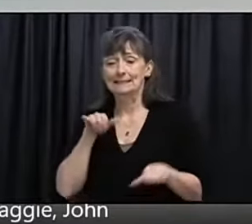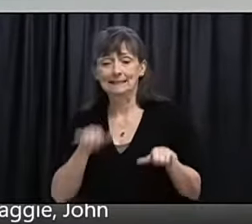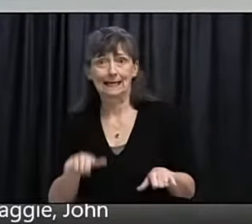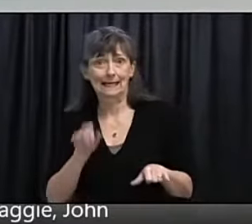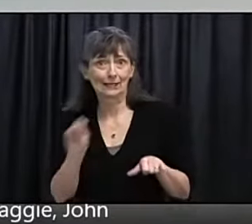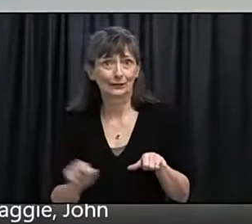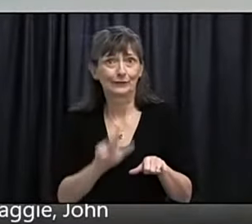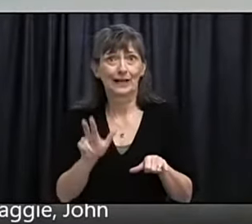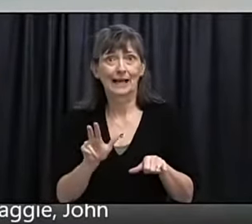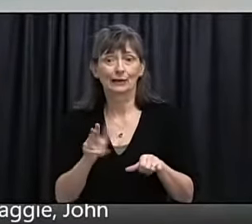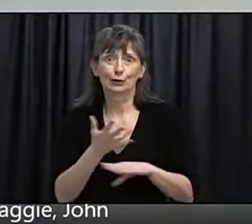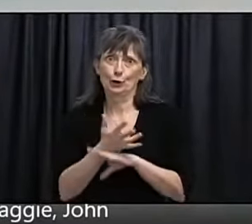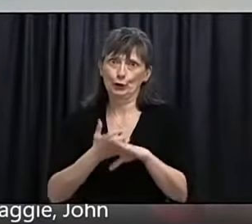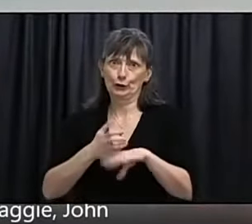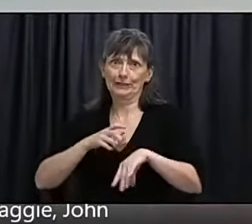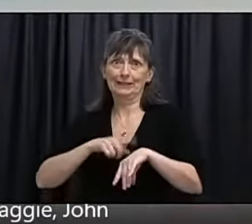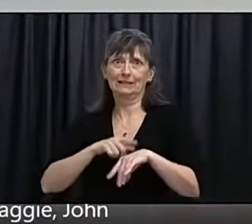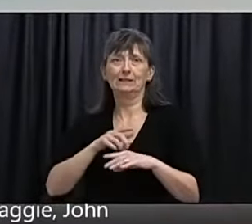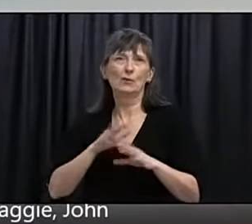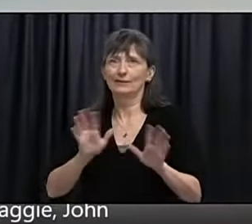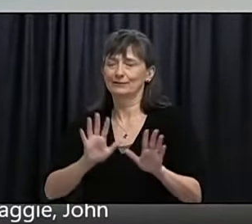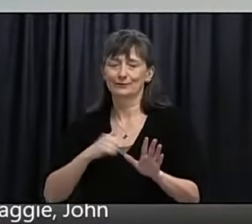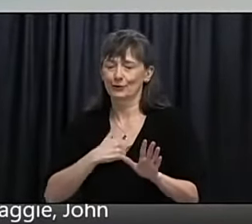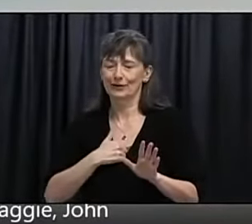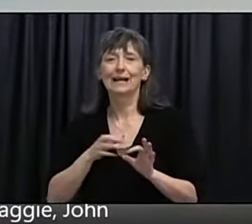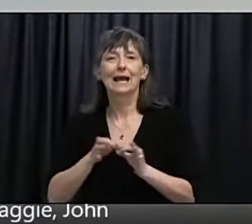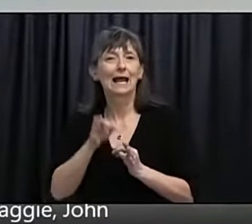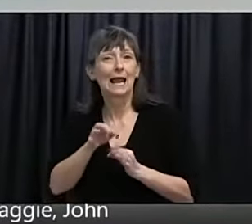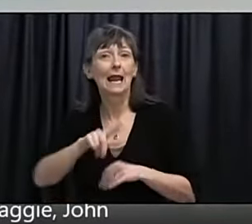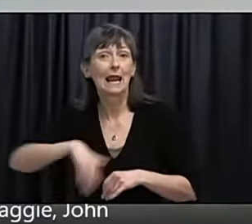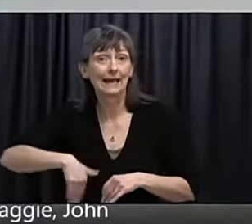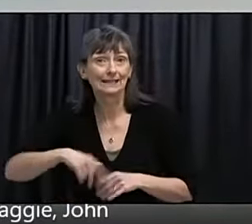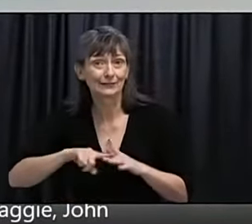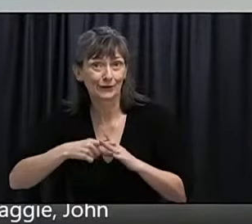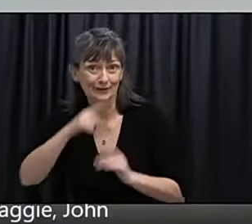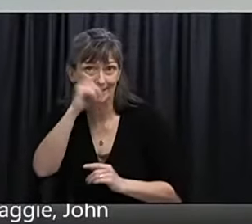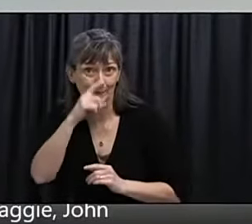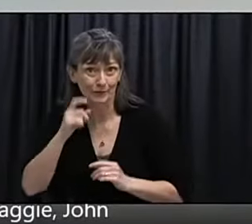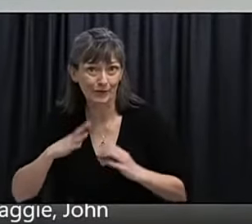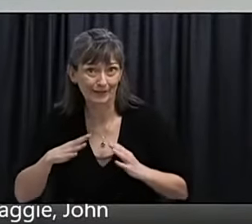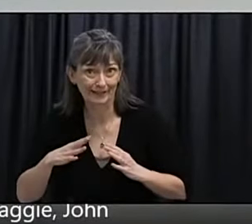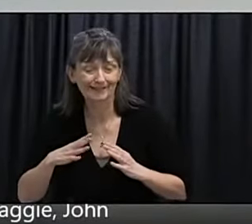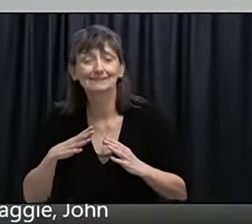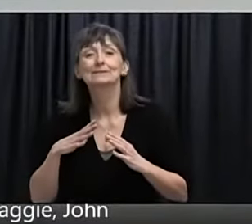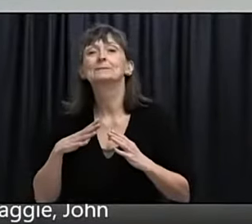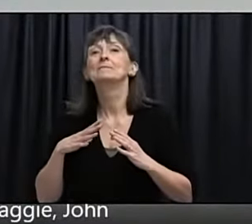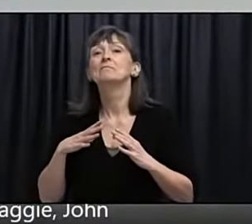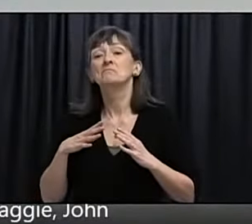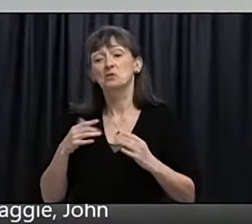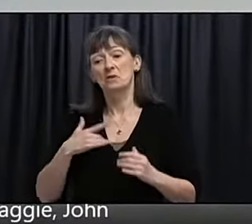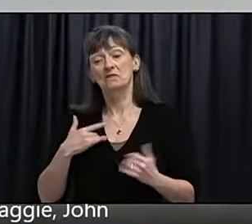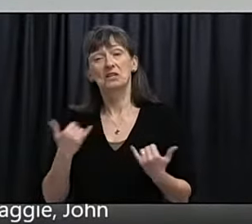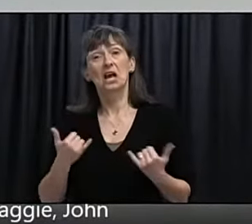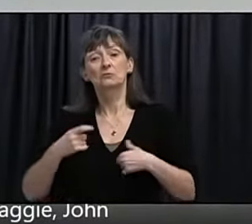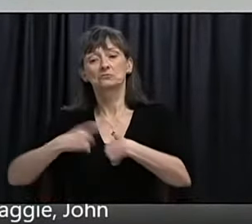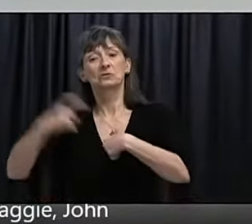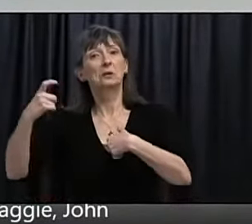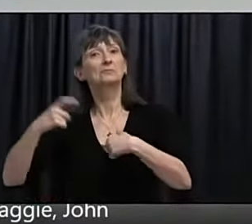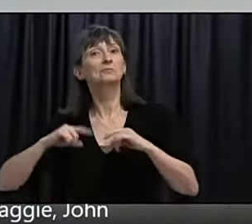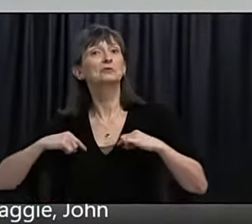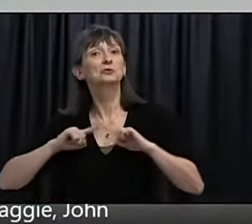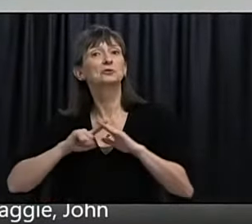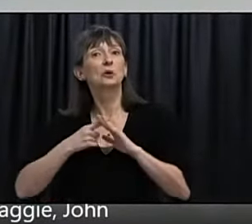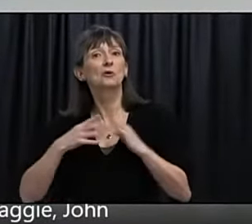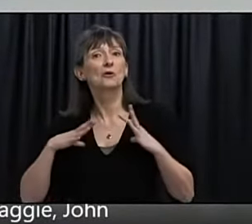season started early, sorry, started late. I think we may well be on track to start on time this year.